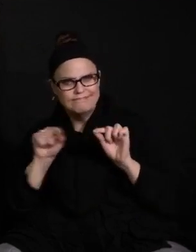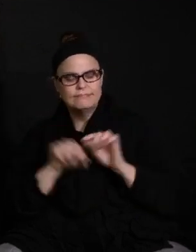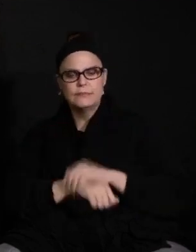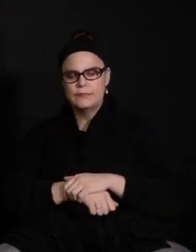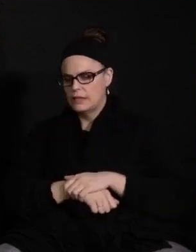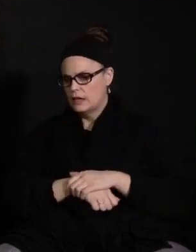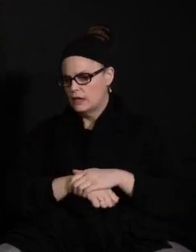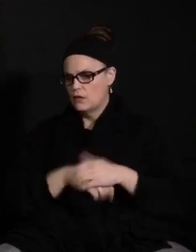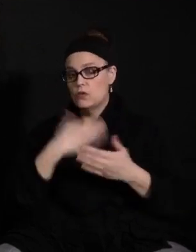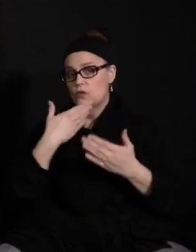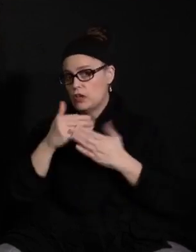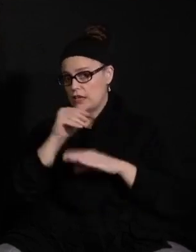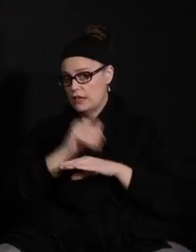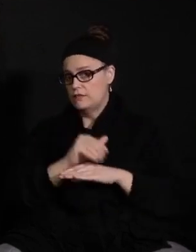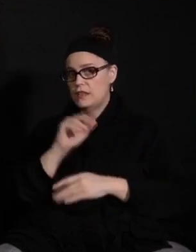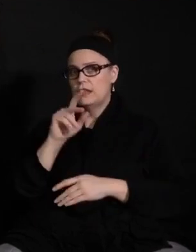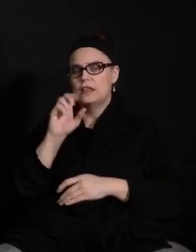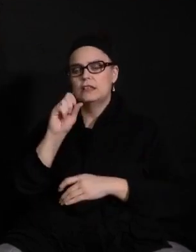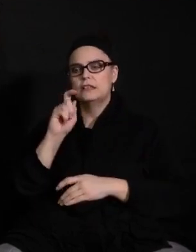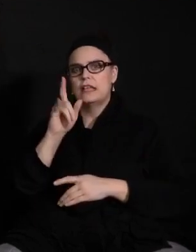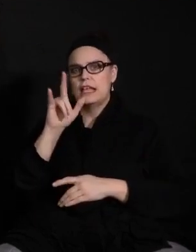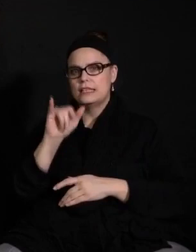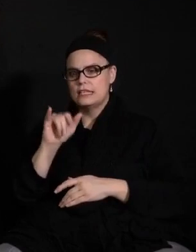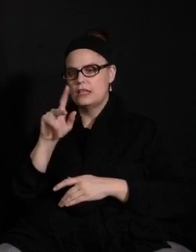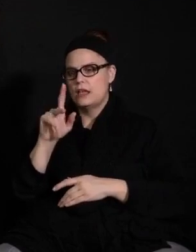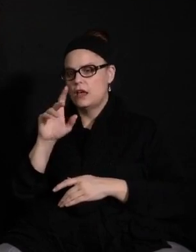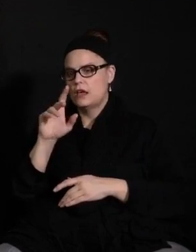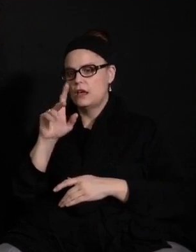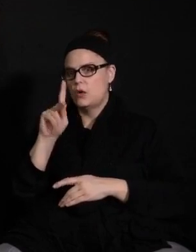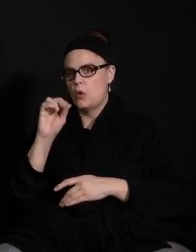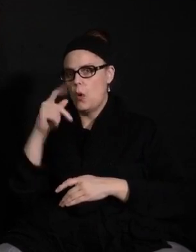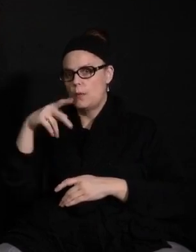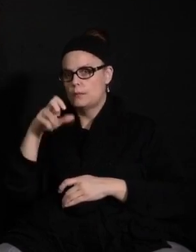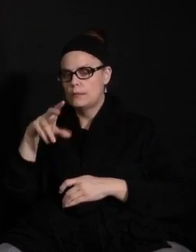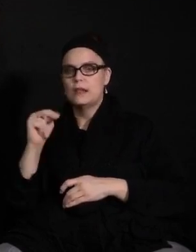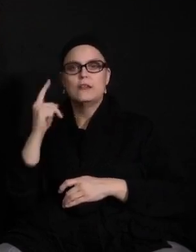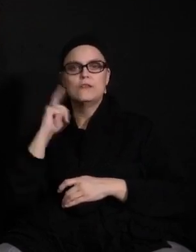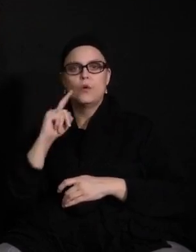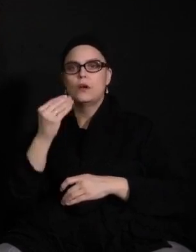Good evening. My name is Stacey Koppen. I am the Director of Nutrition Services.